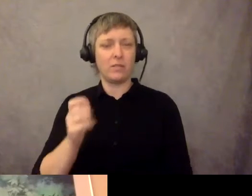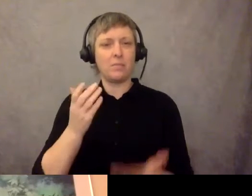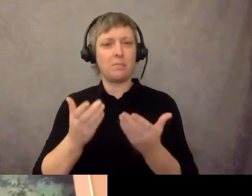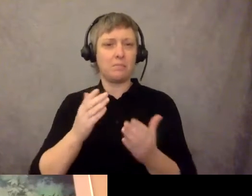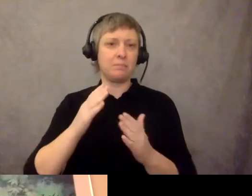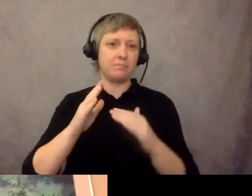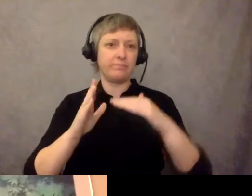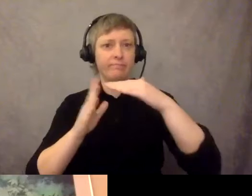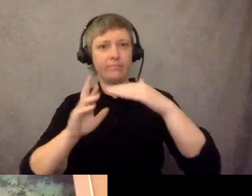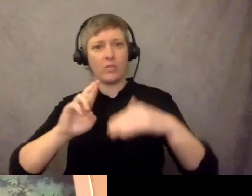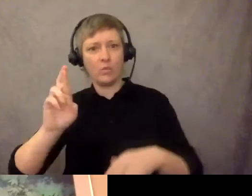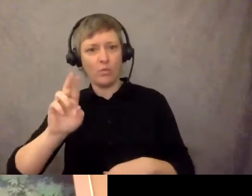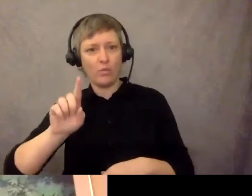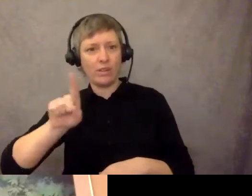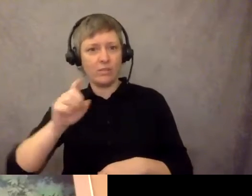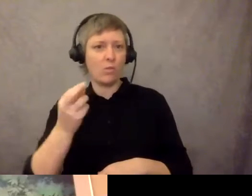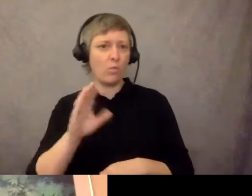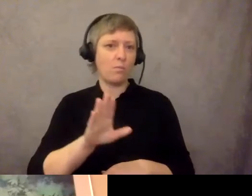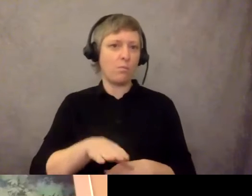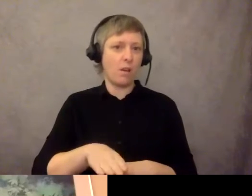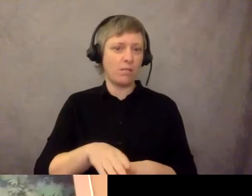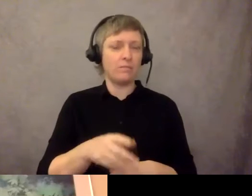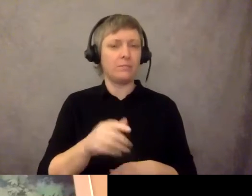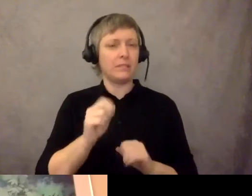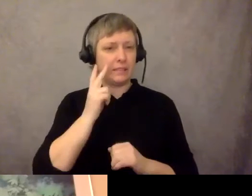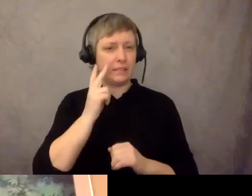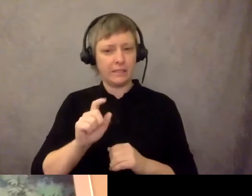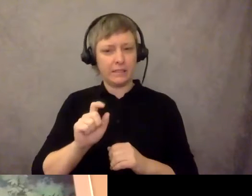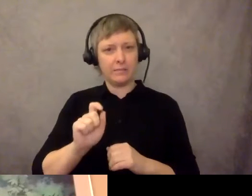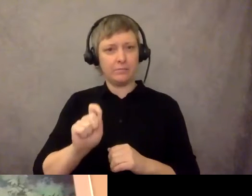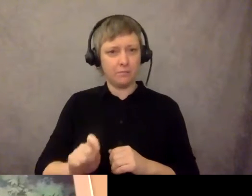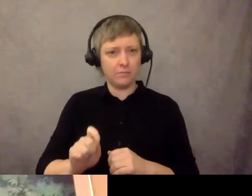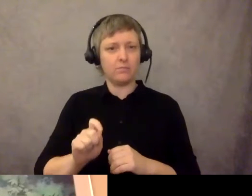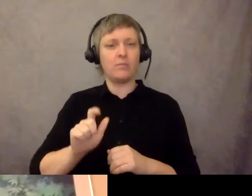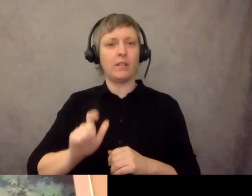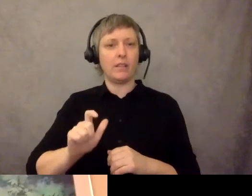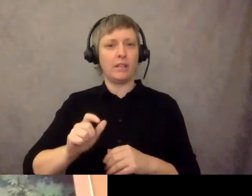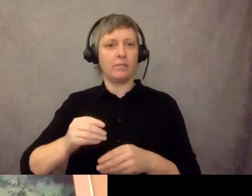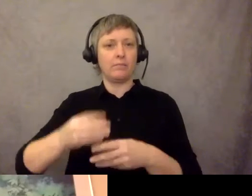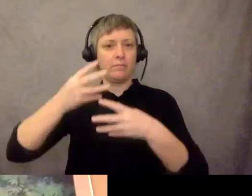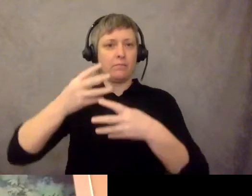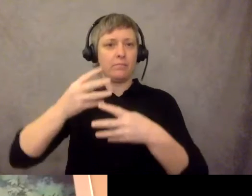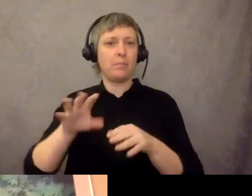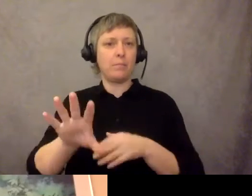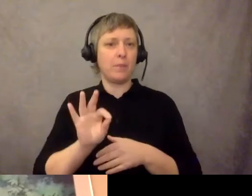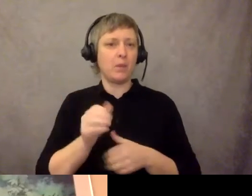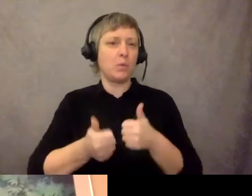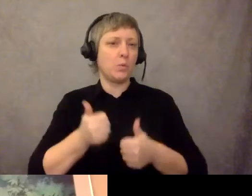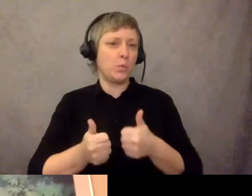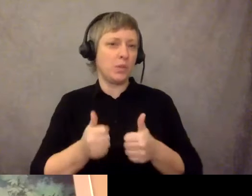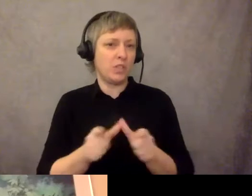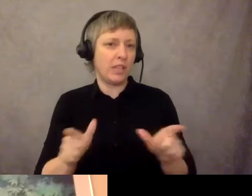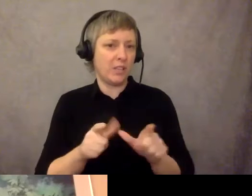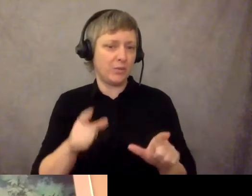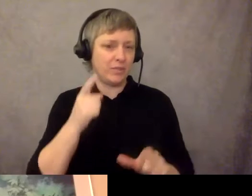If you want to hear the meaning in English, select English or if you prefer Spanish, select